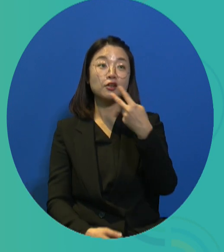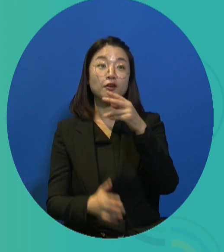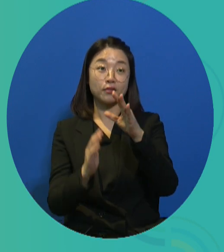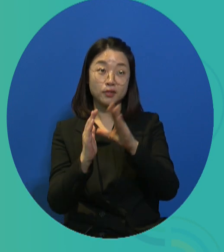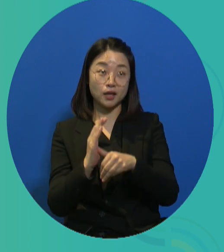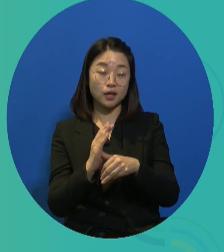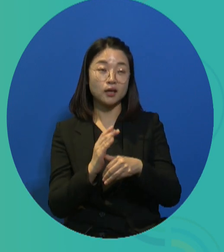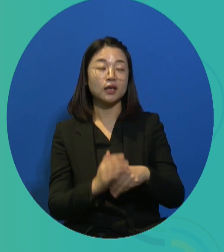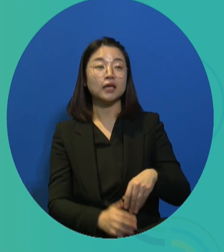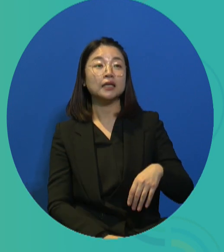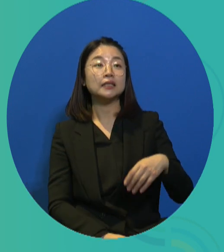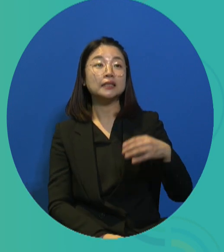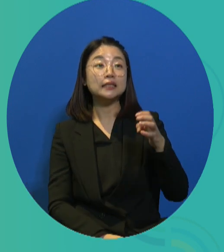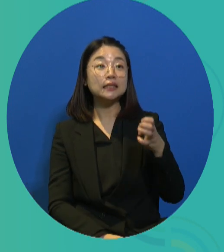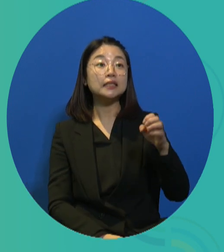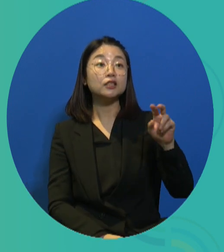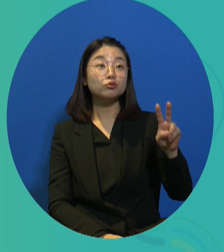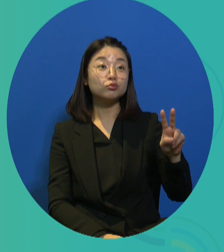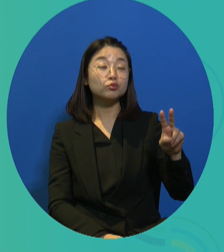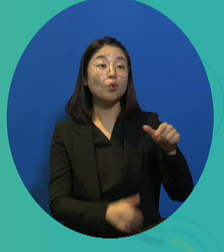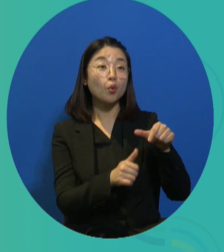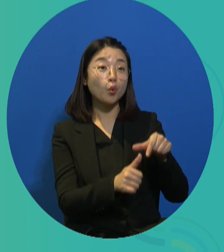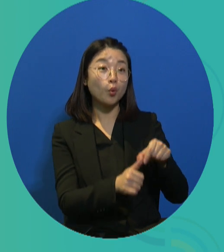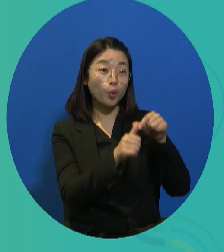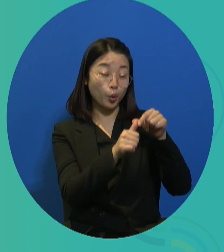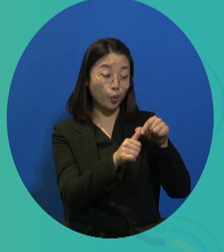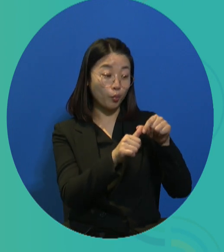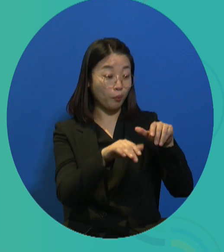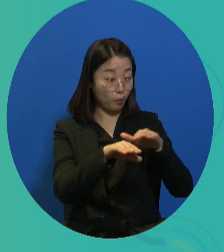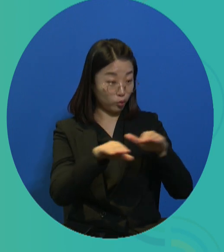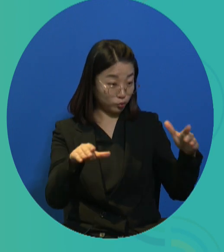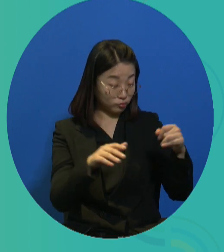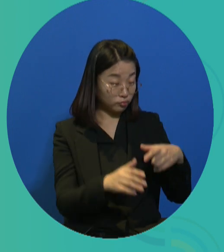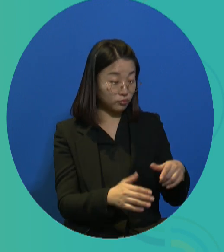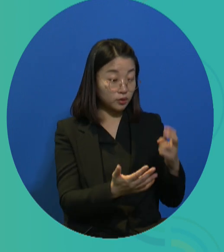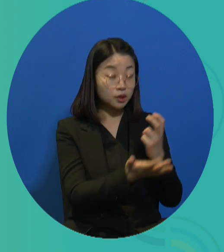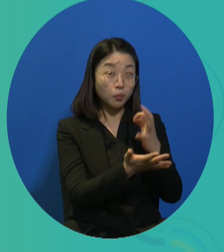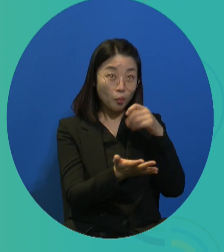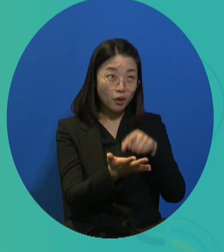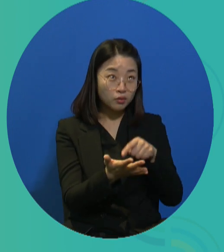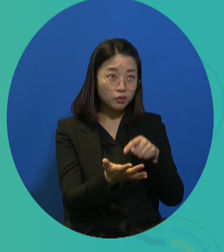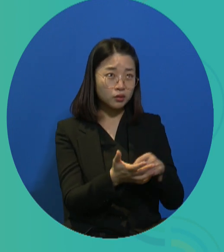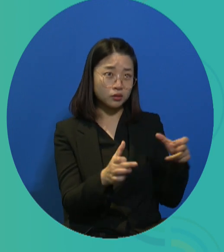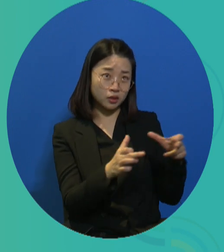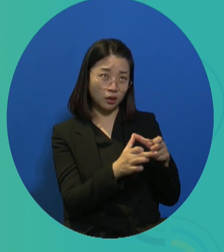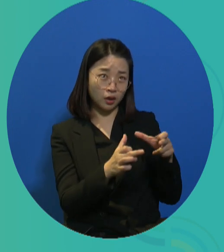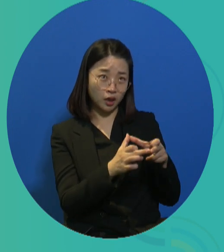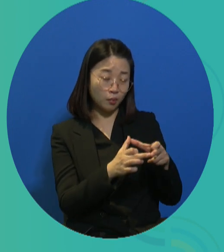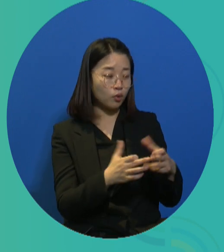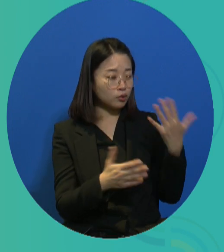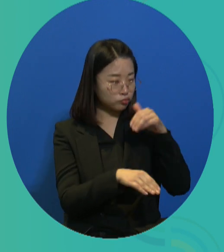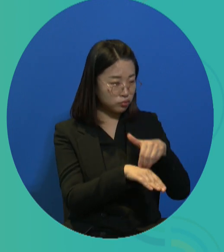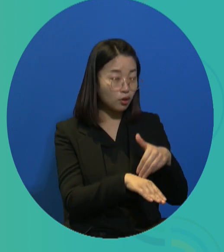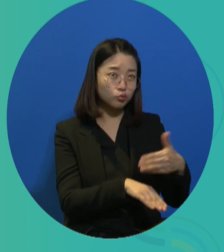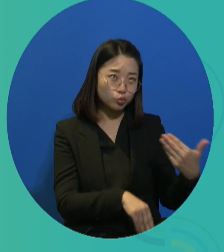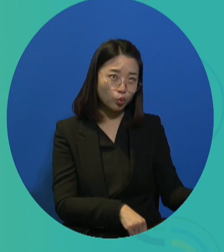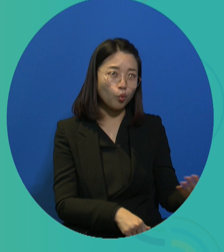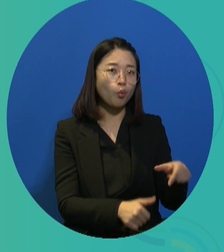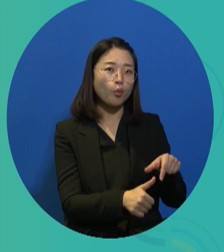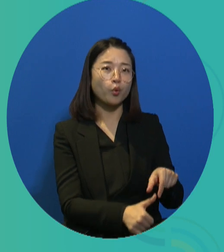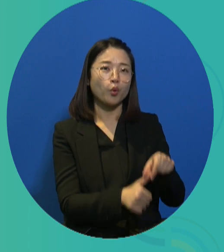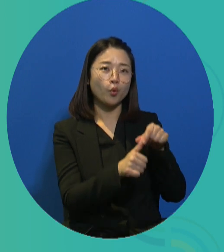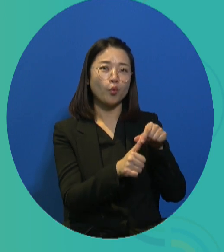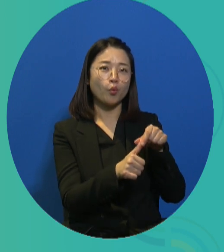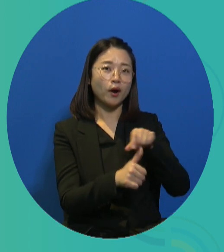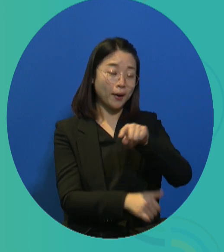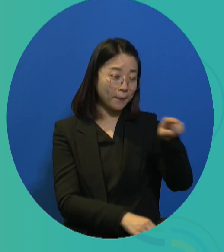living. And in 2000, the employment equality directive was adopted by the EU. And it bans any